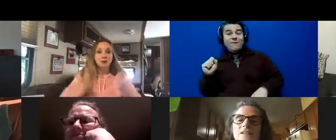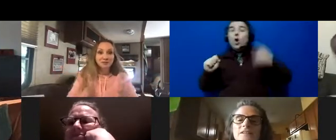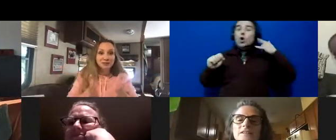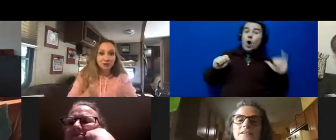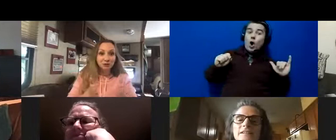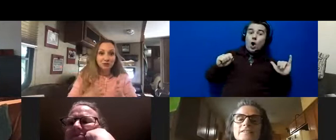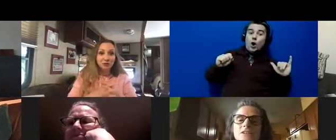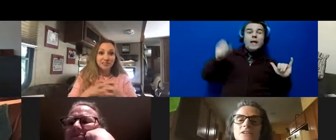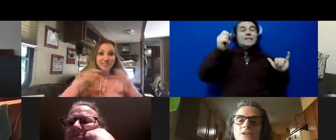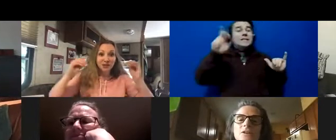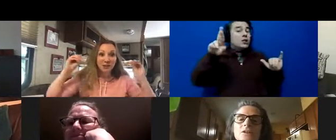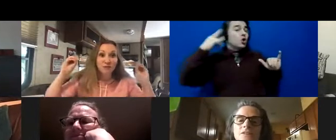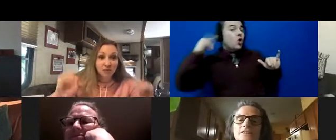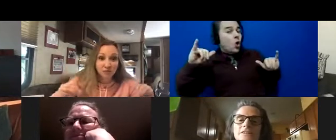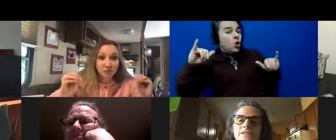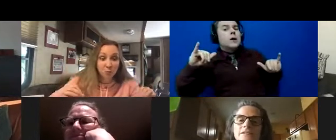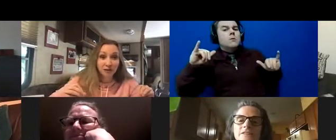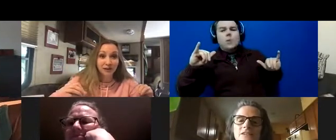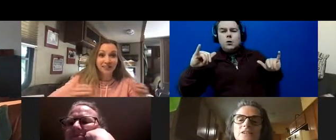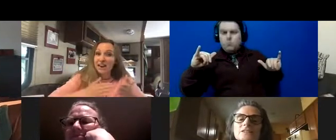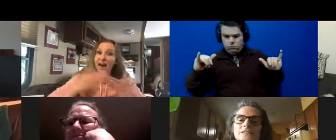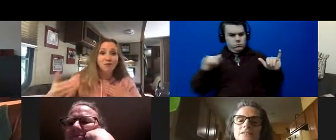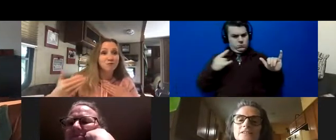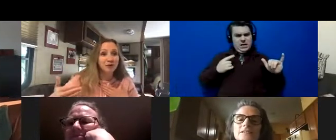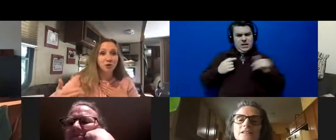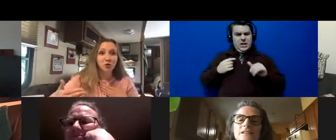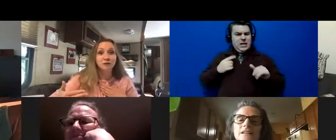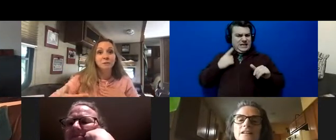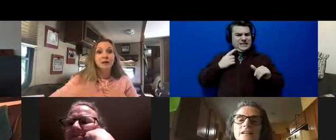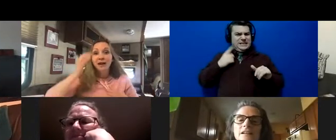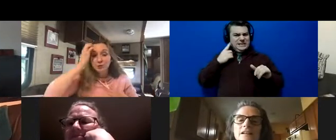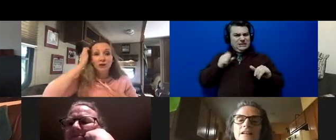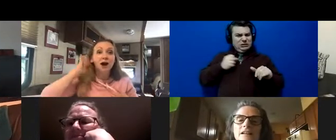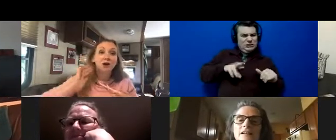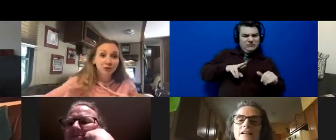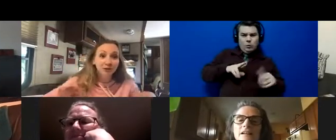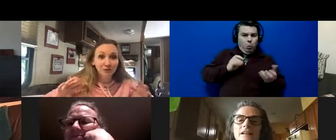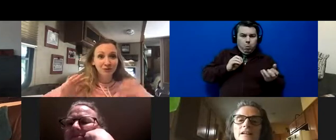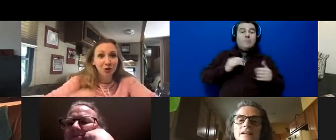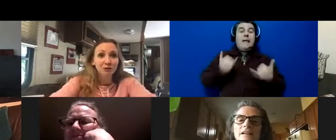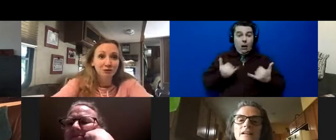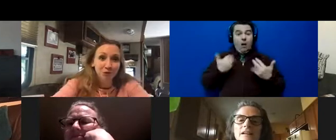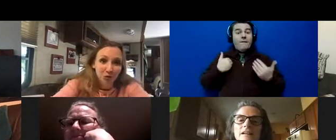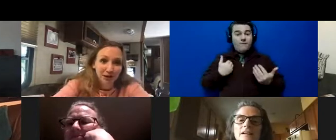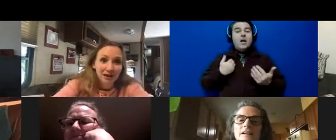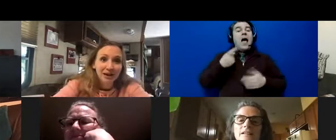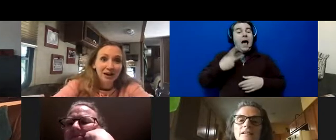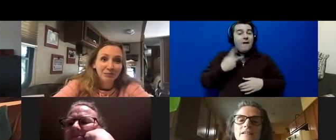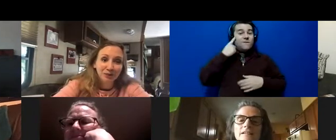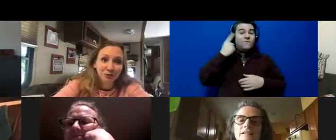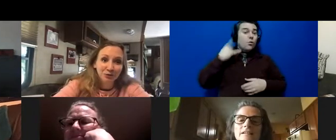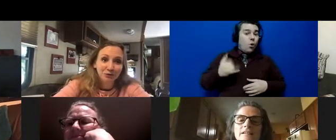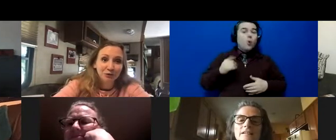Gold. Now we have Senior Silver. That's getting to that 50-point line. That's halfway to gold. You get $150 for going